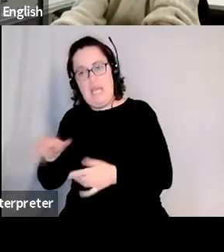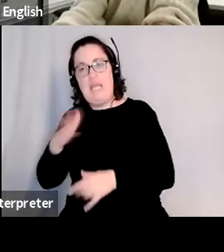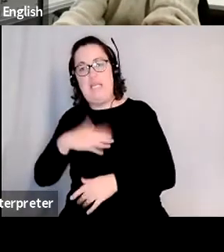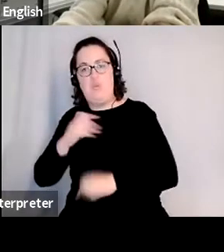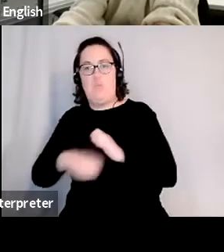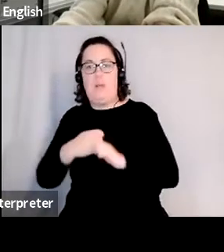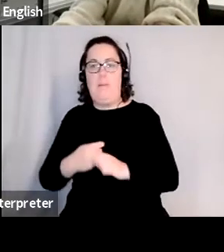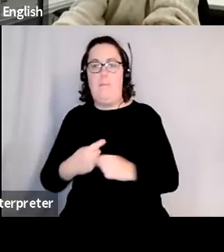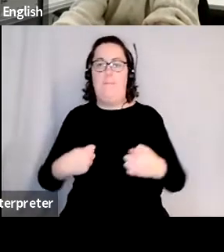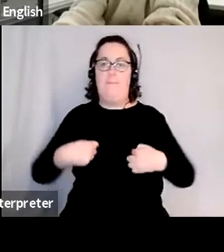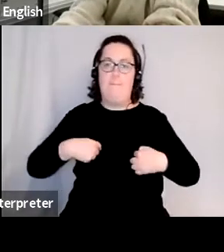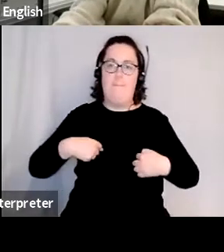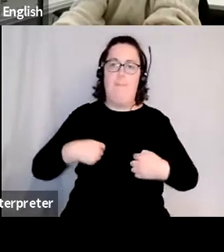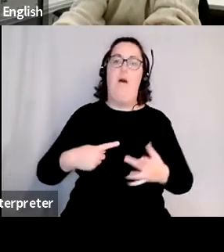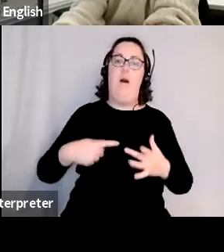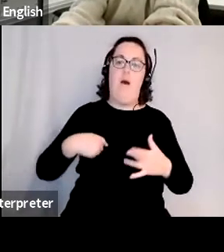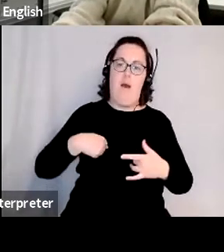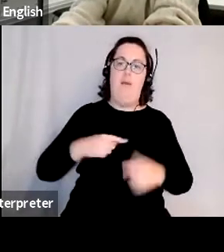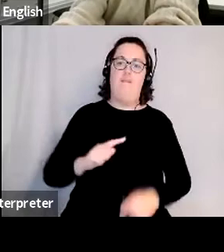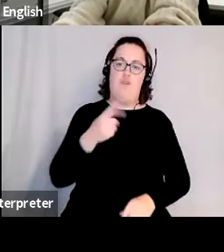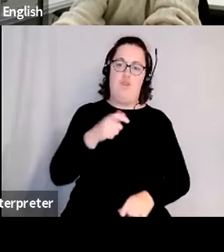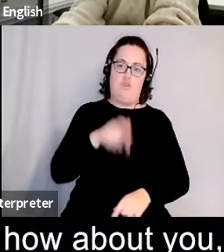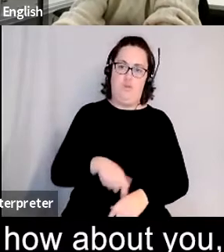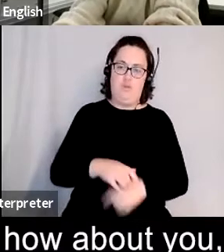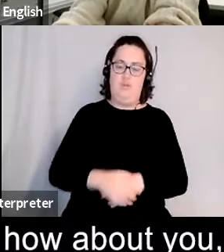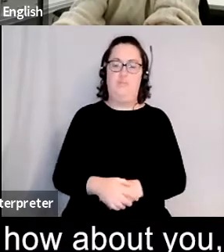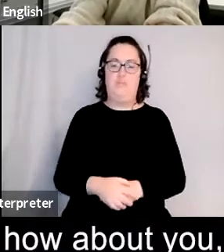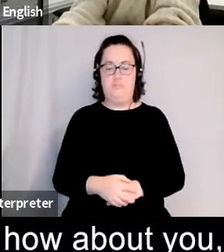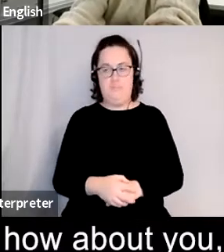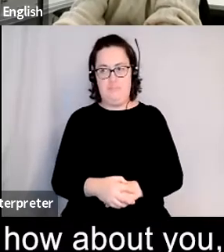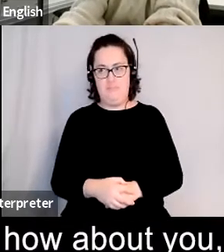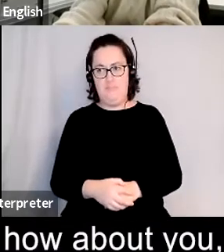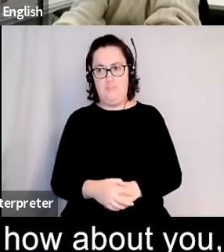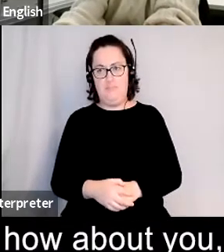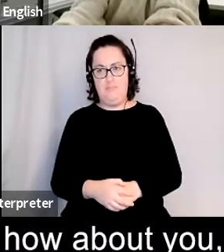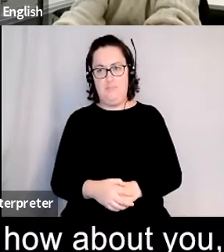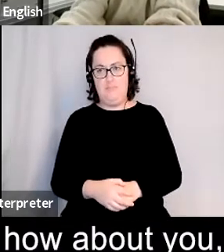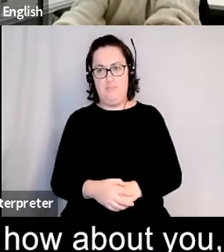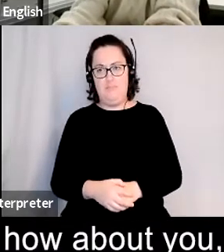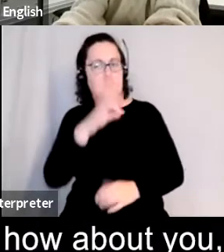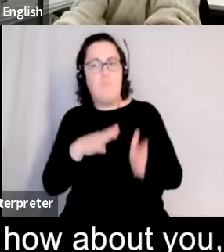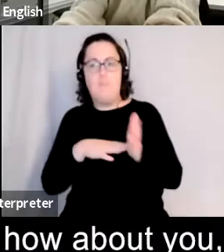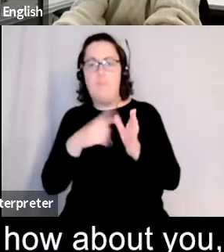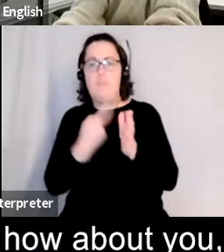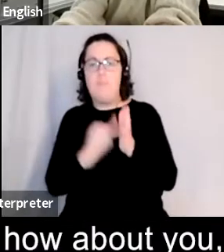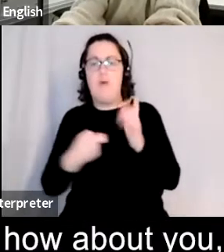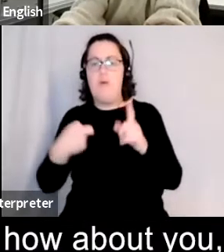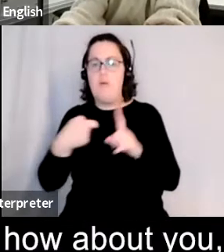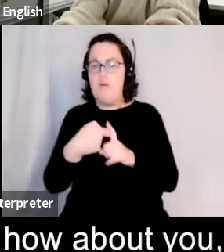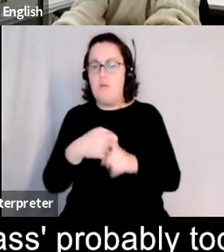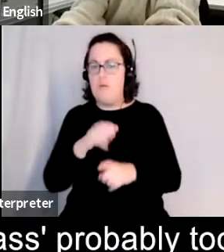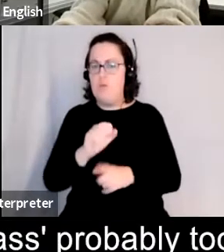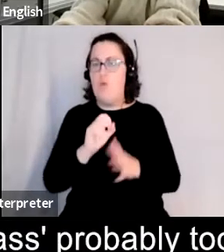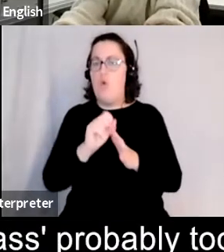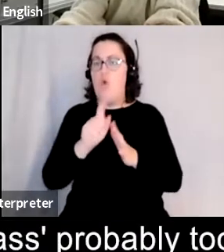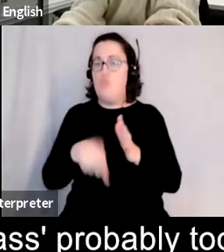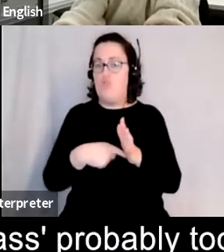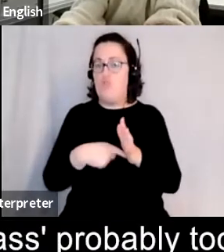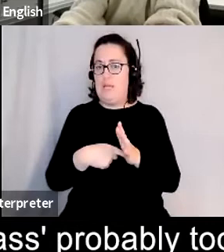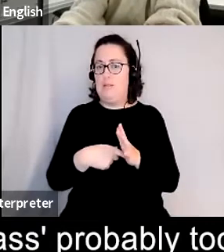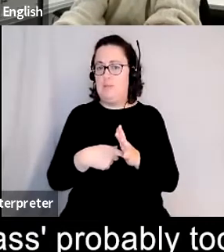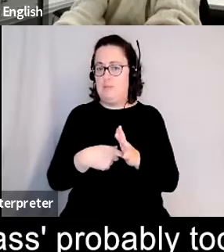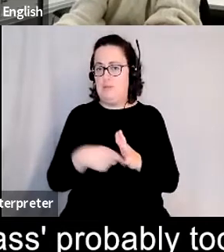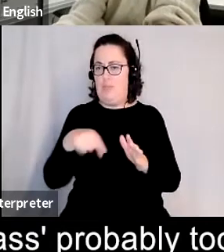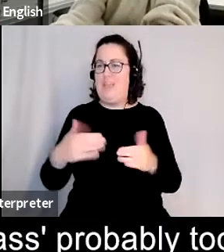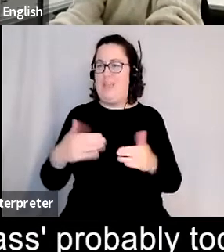thank you um how about how about you mark i know you your your project please believe these days will pass probably